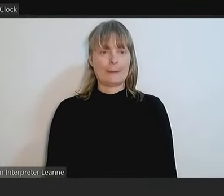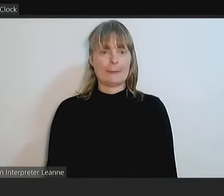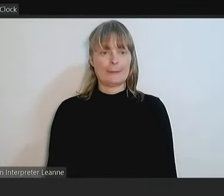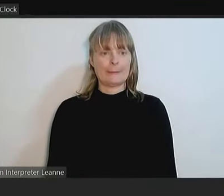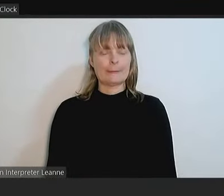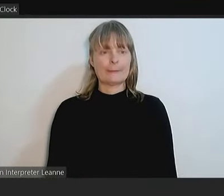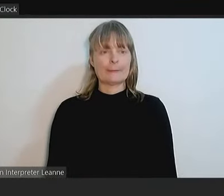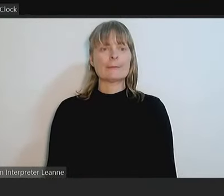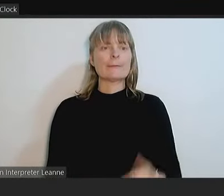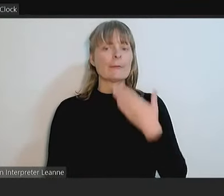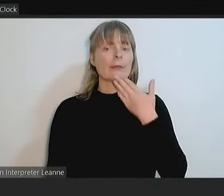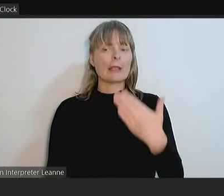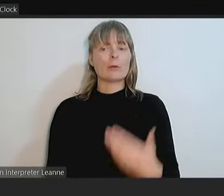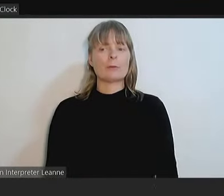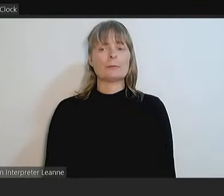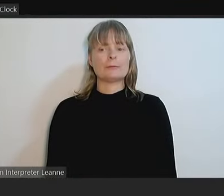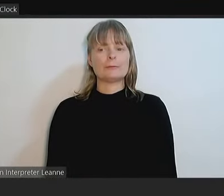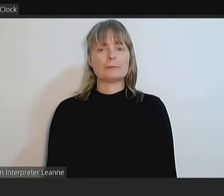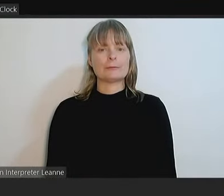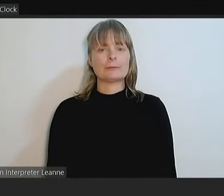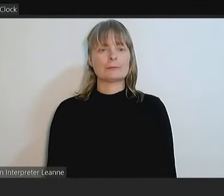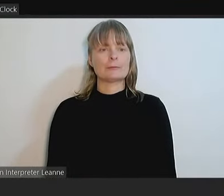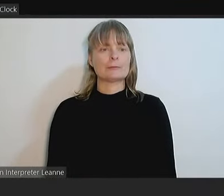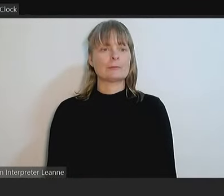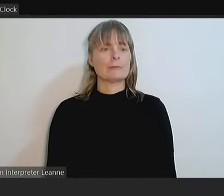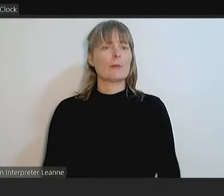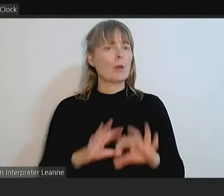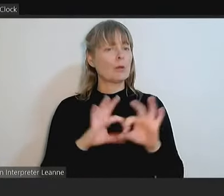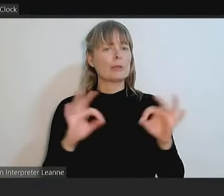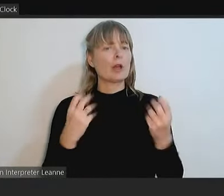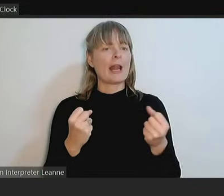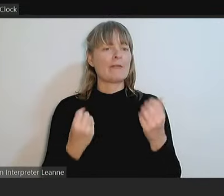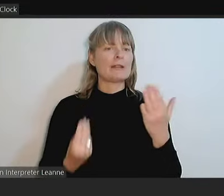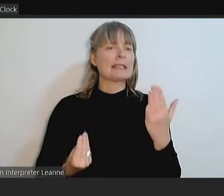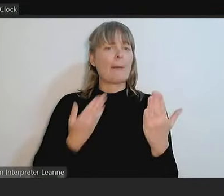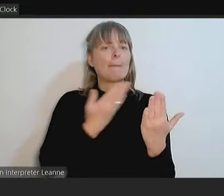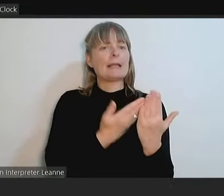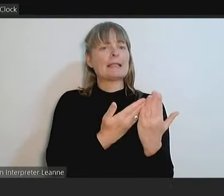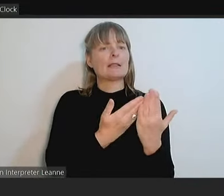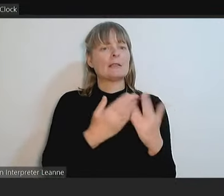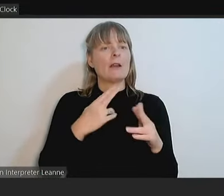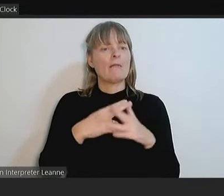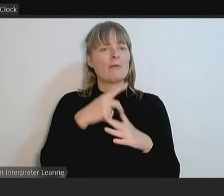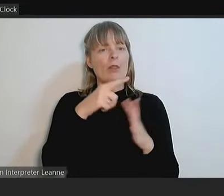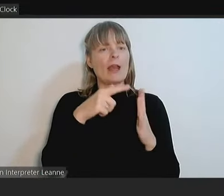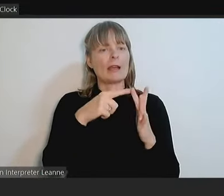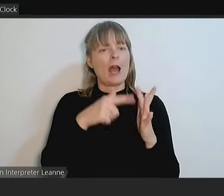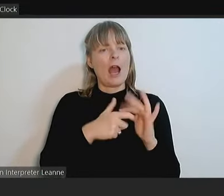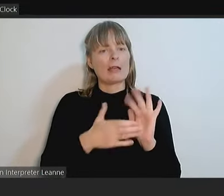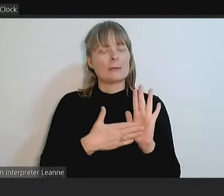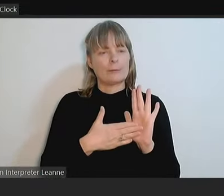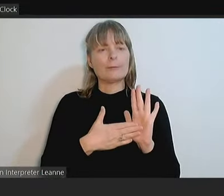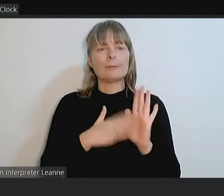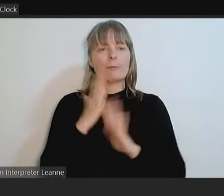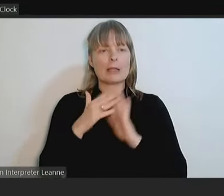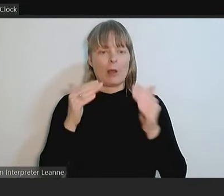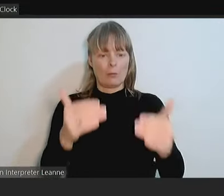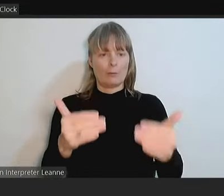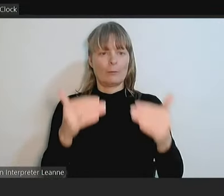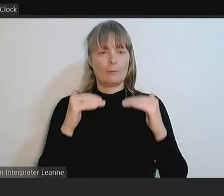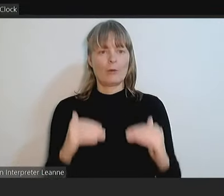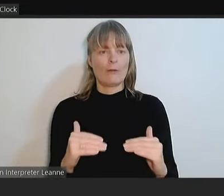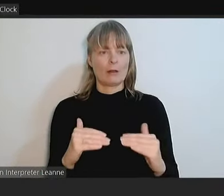Thank you. We do not have a submitter for that item. So, I'll move on to the next part.